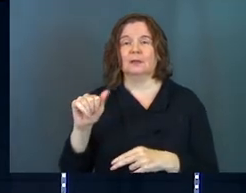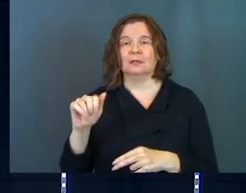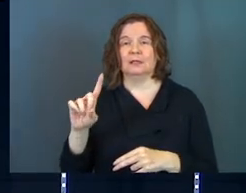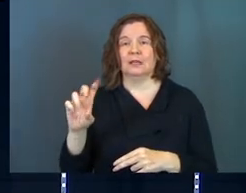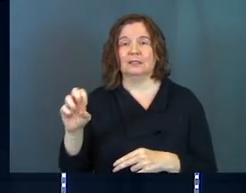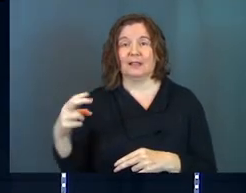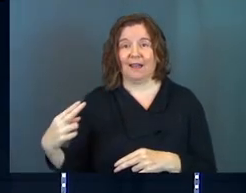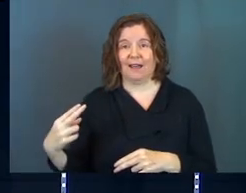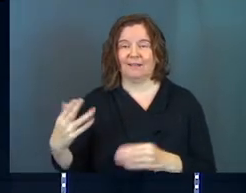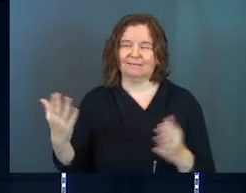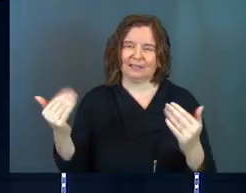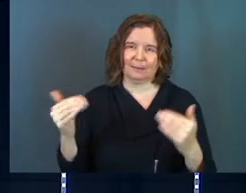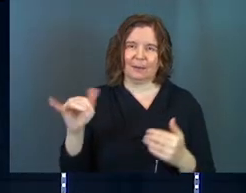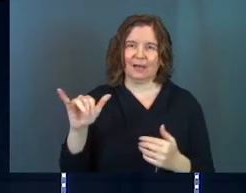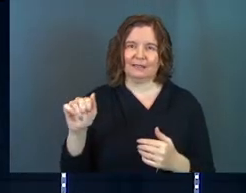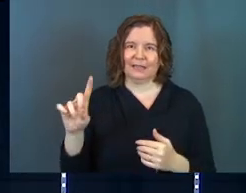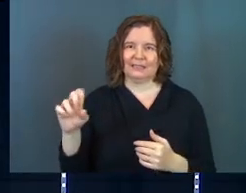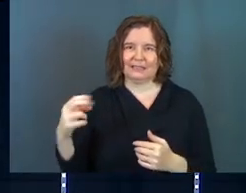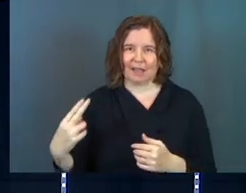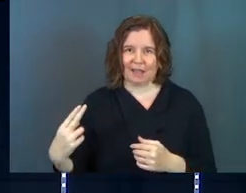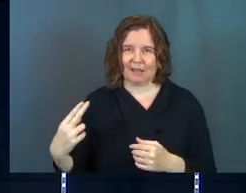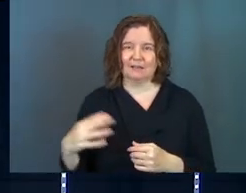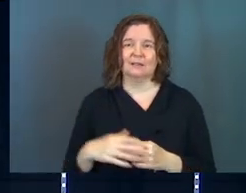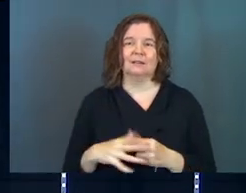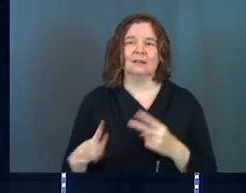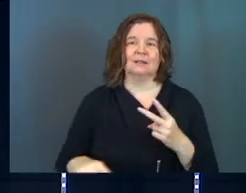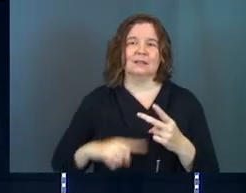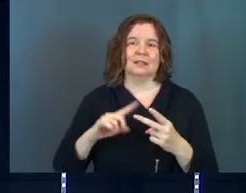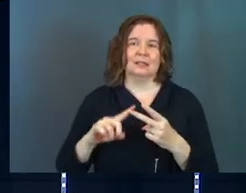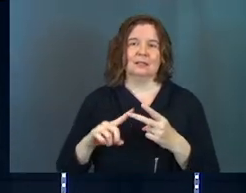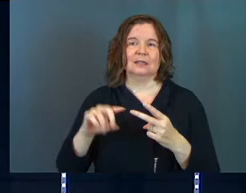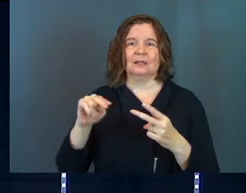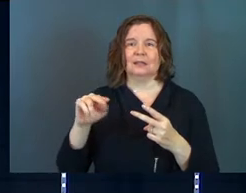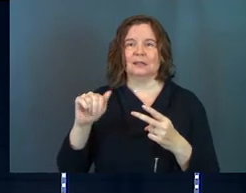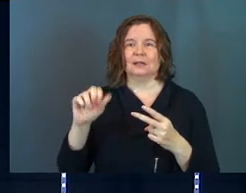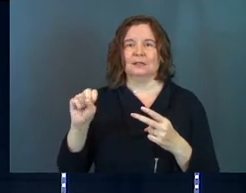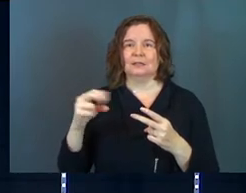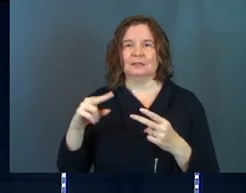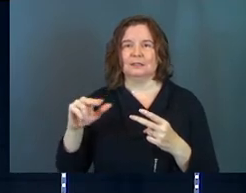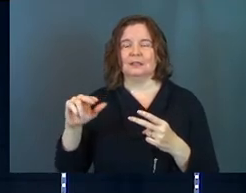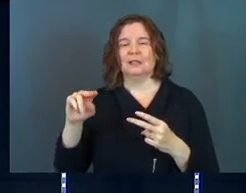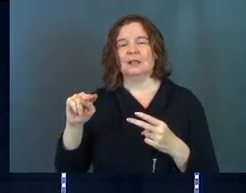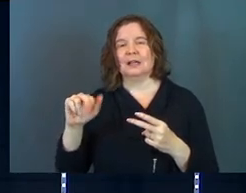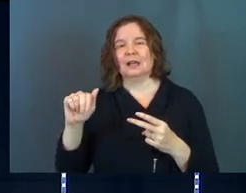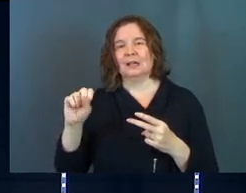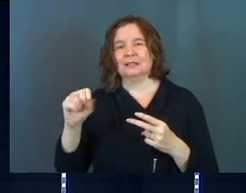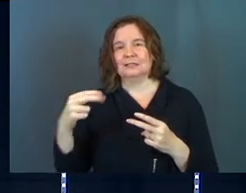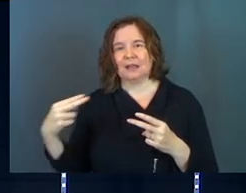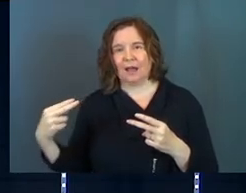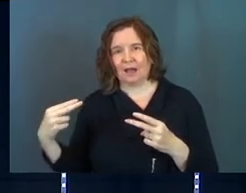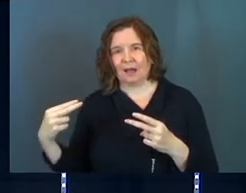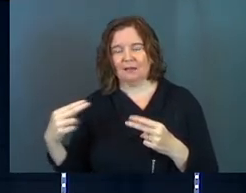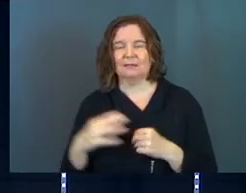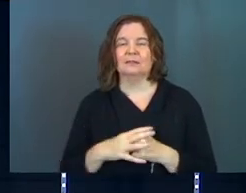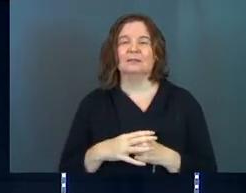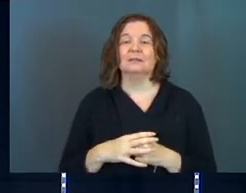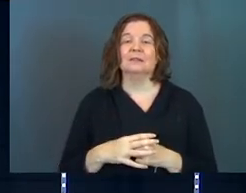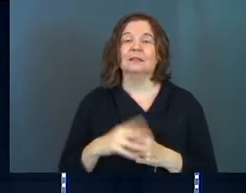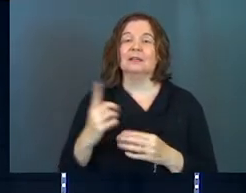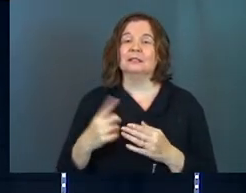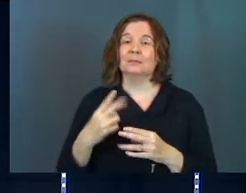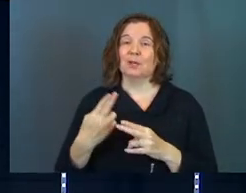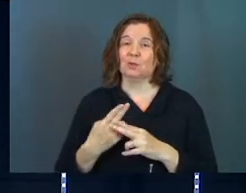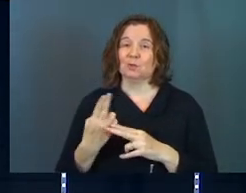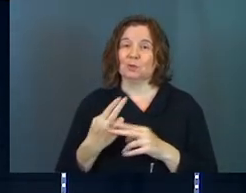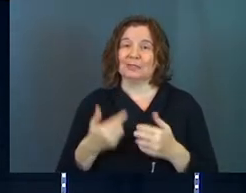Yadah. Come on. Yadah. Yadah. And the second word is nassah. Nassah. Nassah. Sometimes